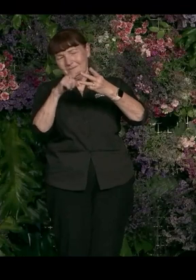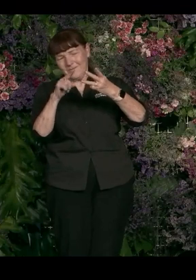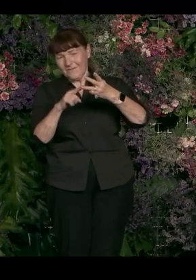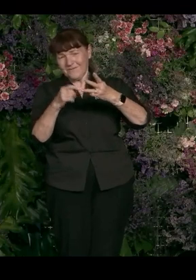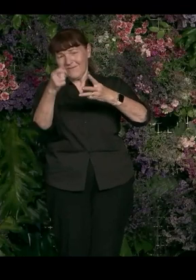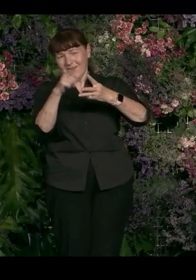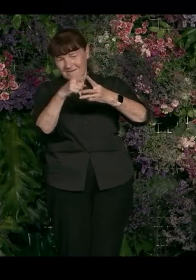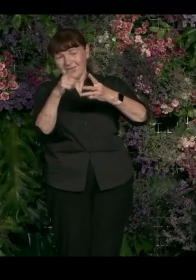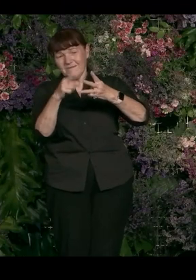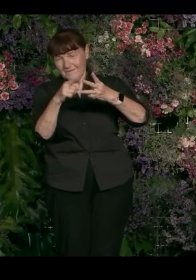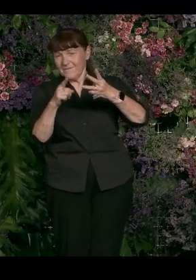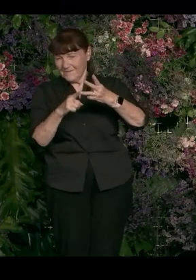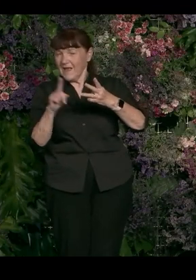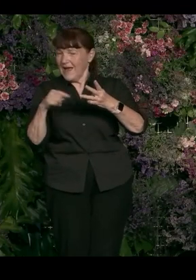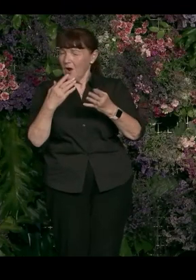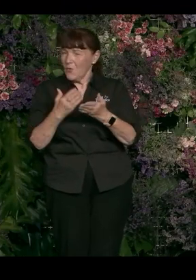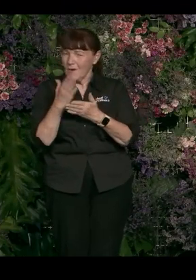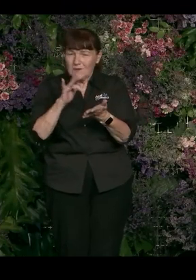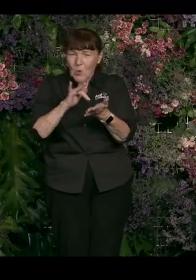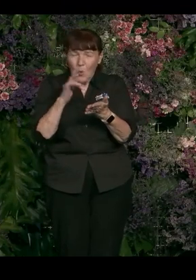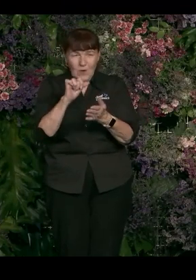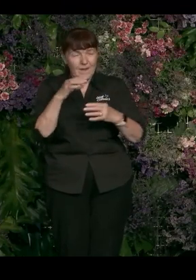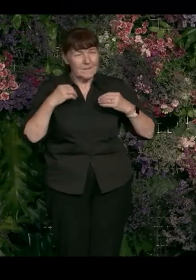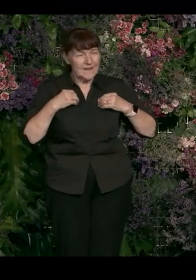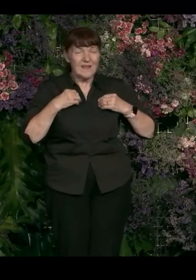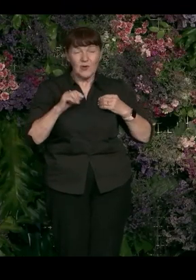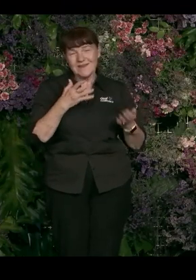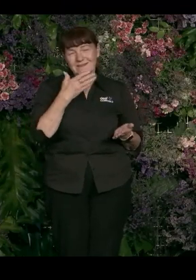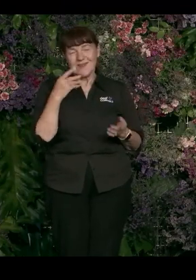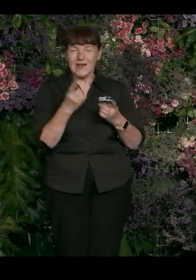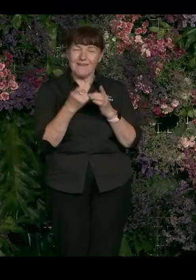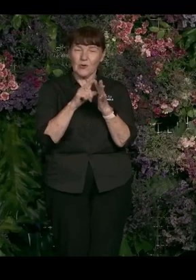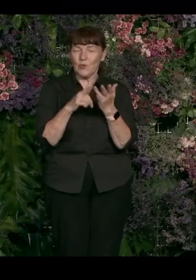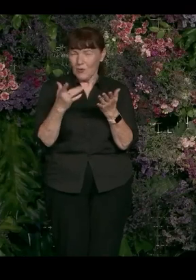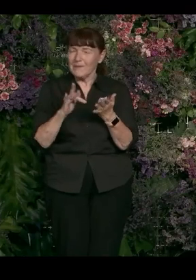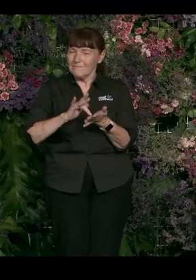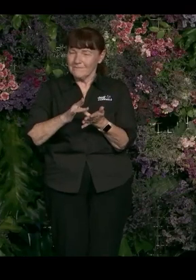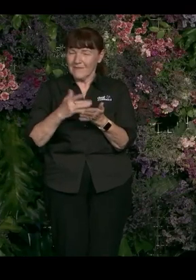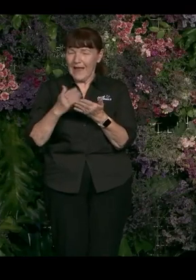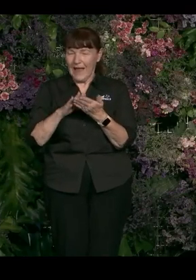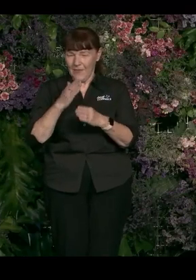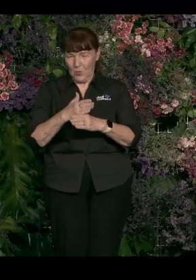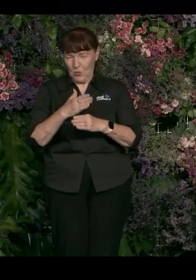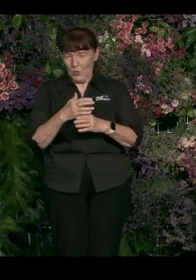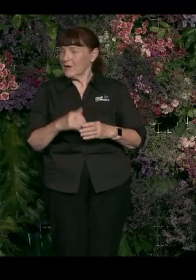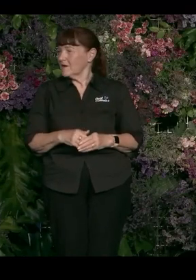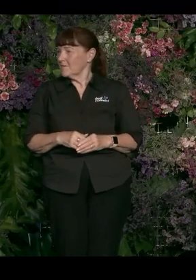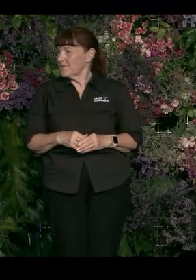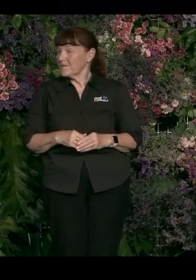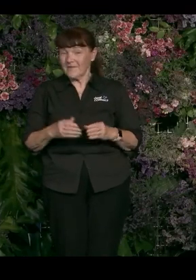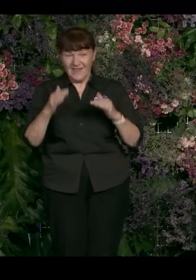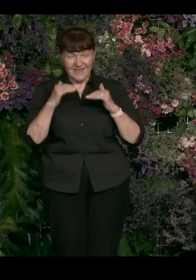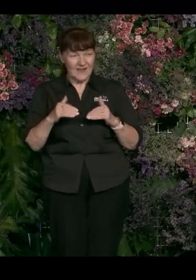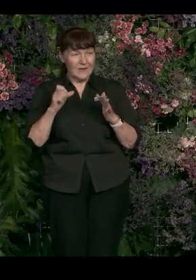understand that our rights are core to their business. It's not just a nice thing to do, not a warm fuzzy, but it's core to how they operate. And I had got the then